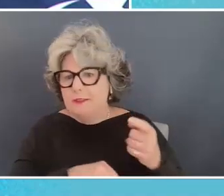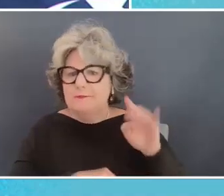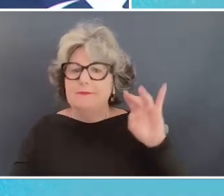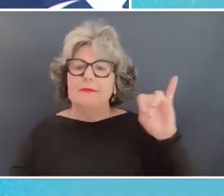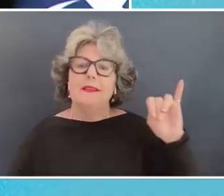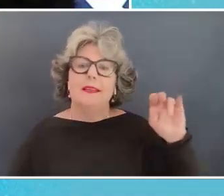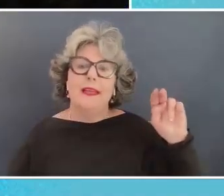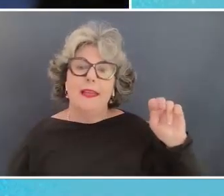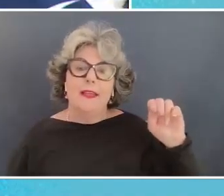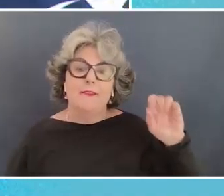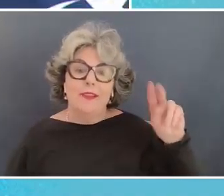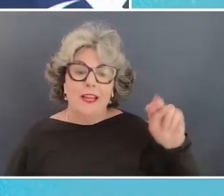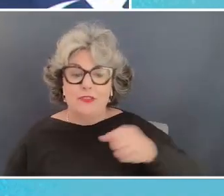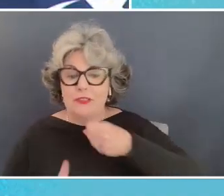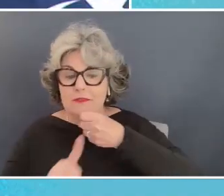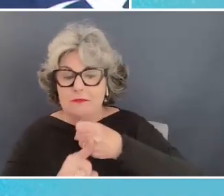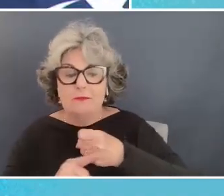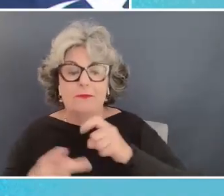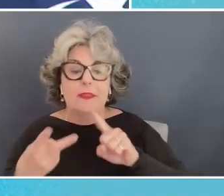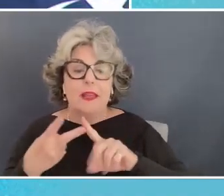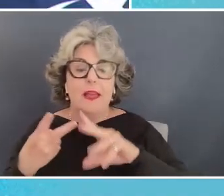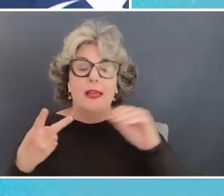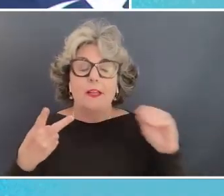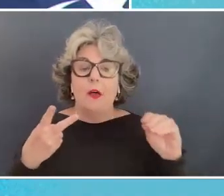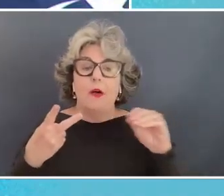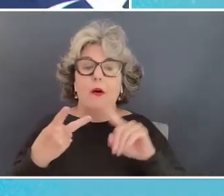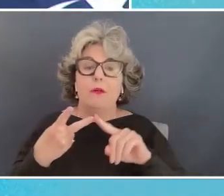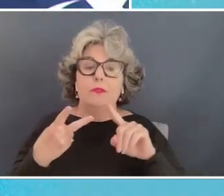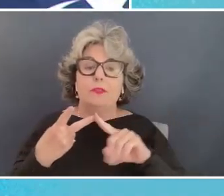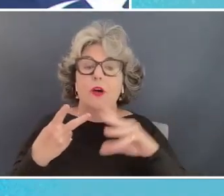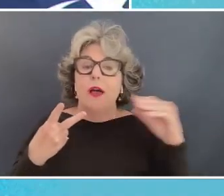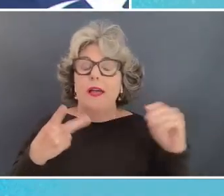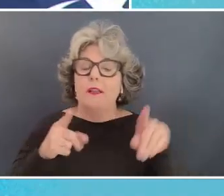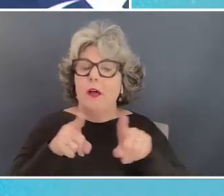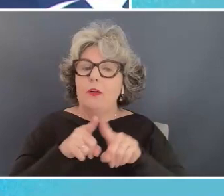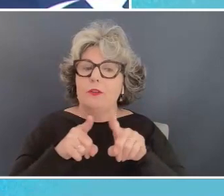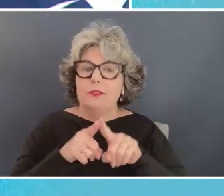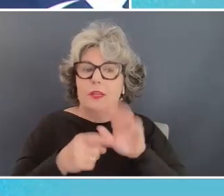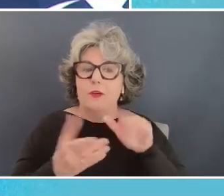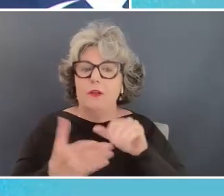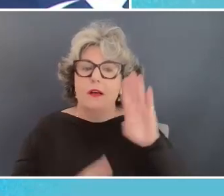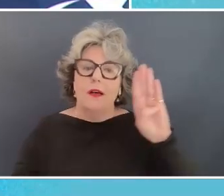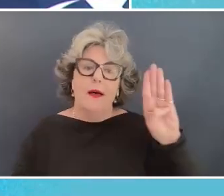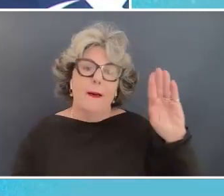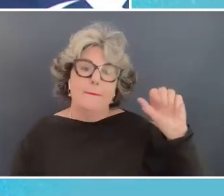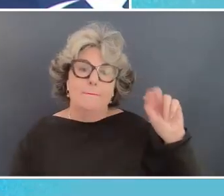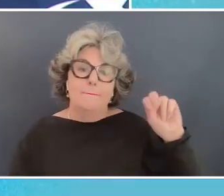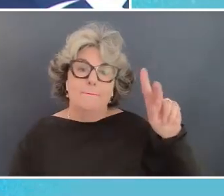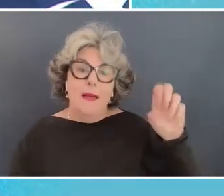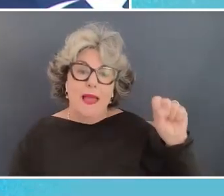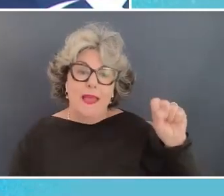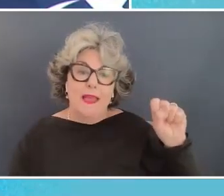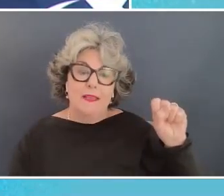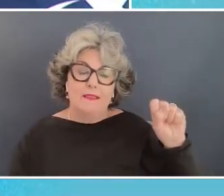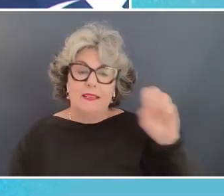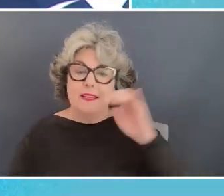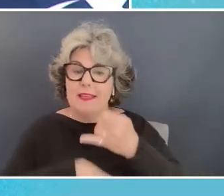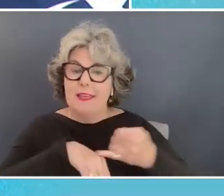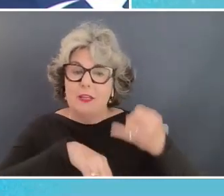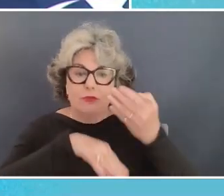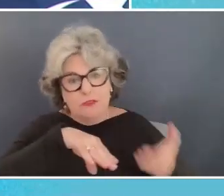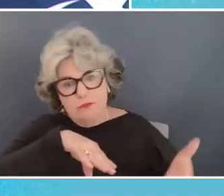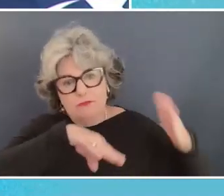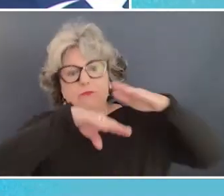and other countries this has driven inflation and it has driven central banks to raise interest rates what happens when interest